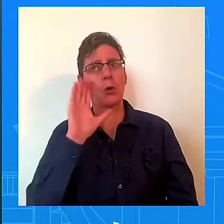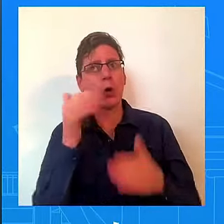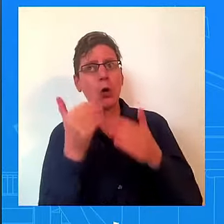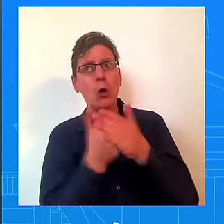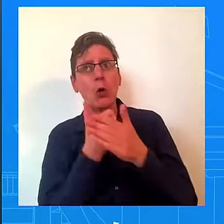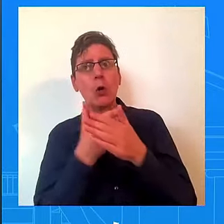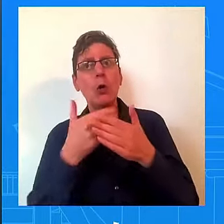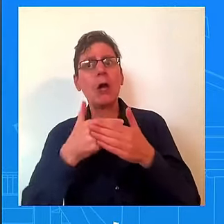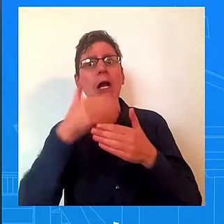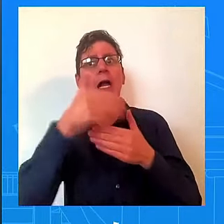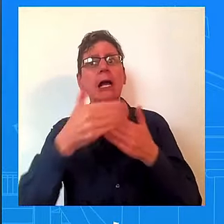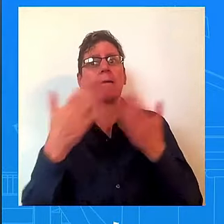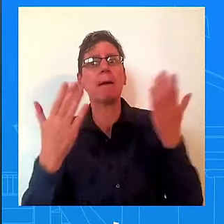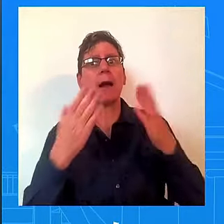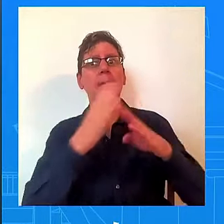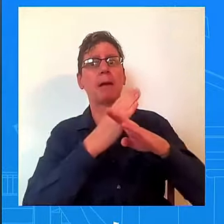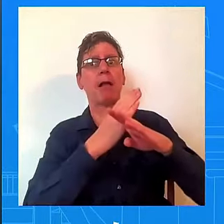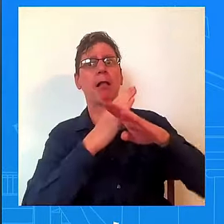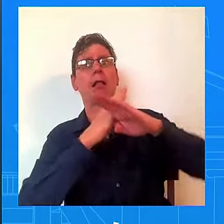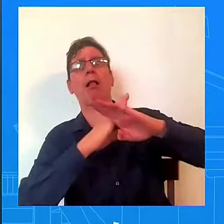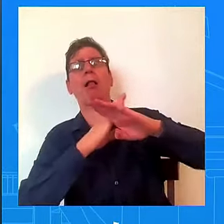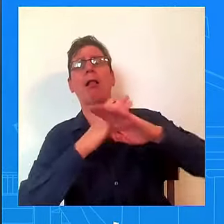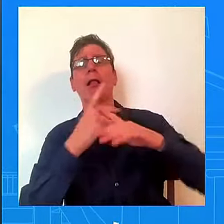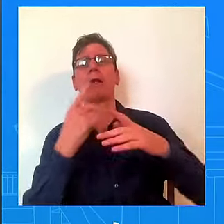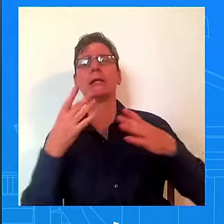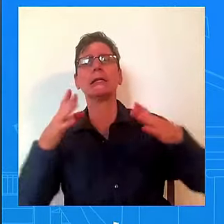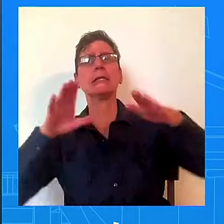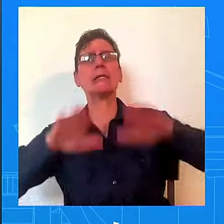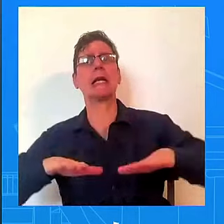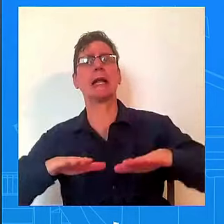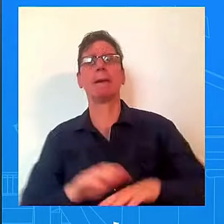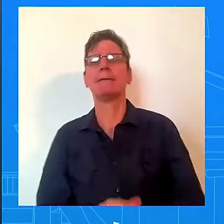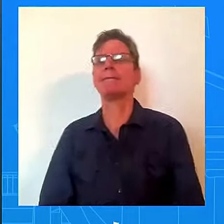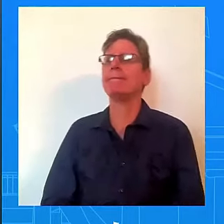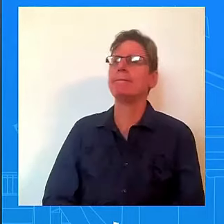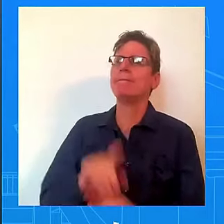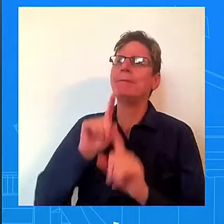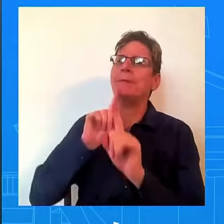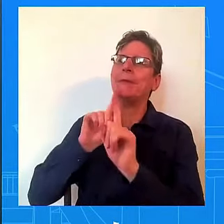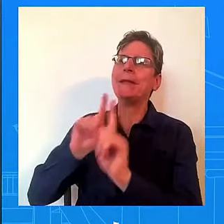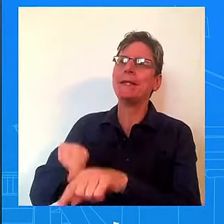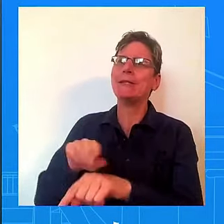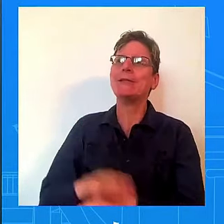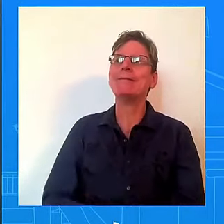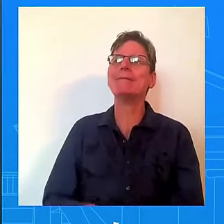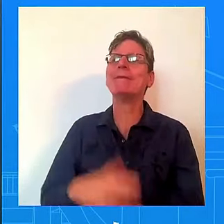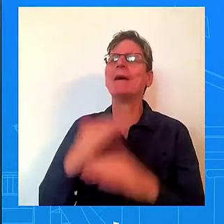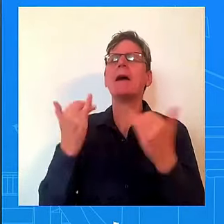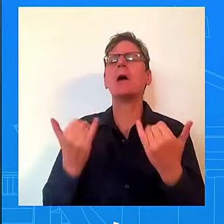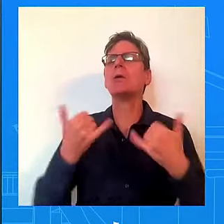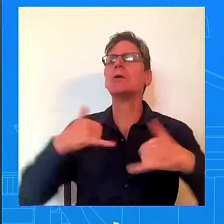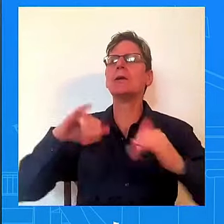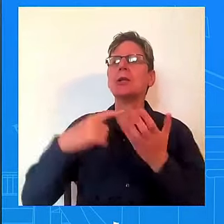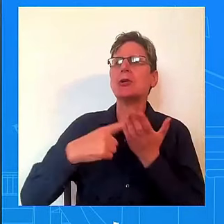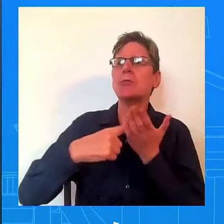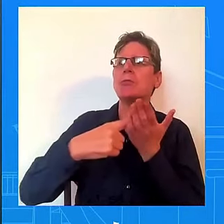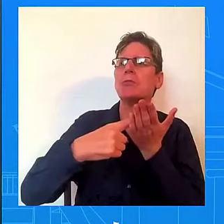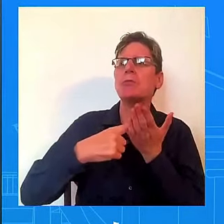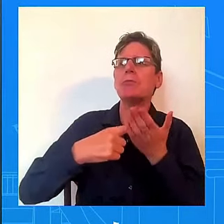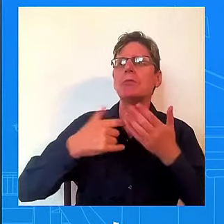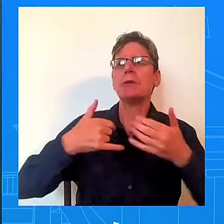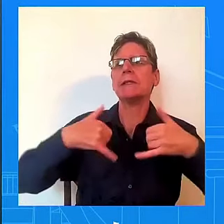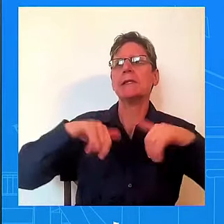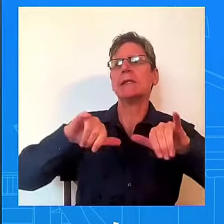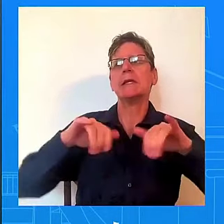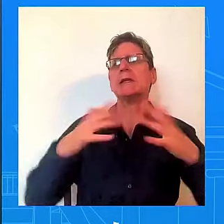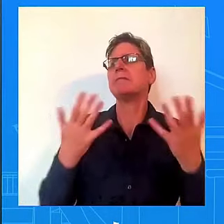is working its way through. And I won't comment further because I want to respect that process. Thank you. So I've